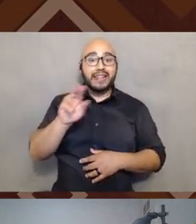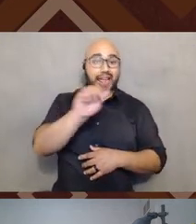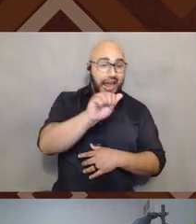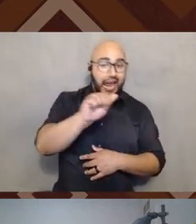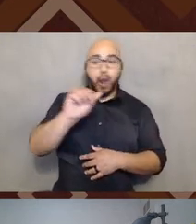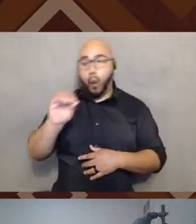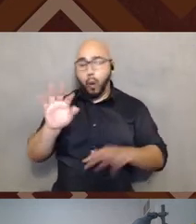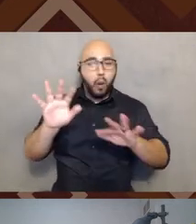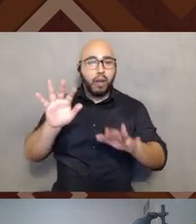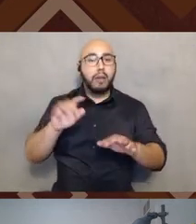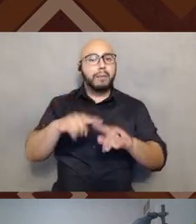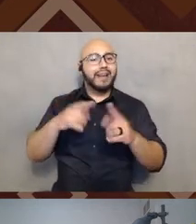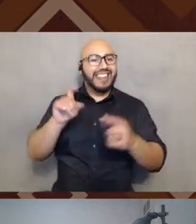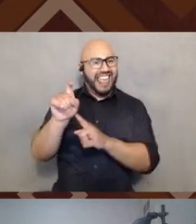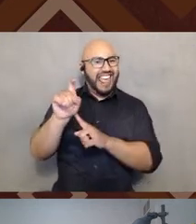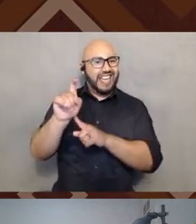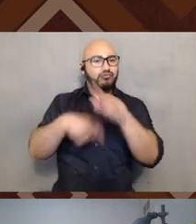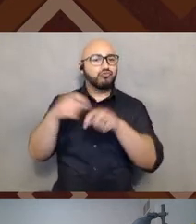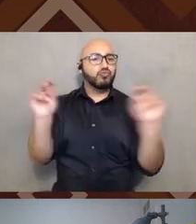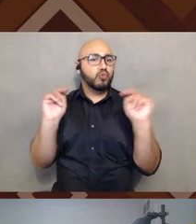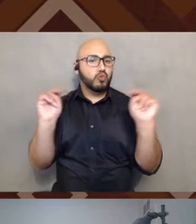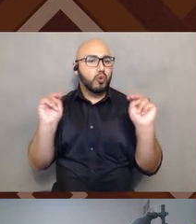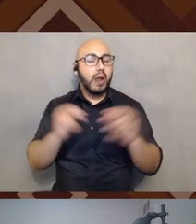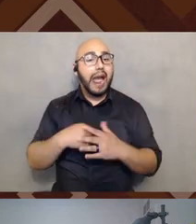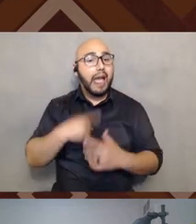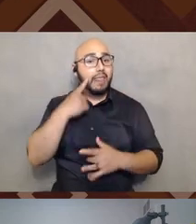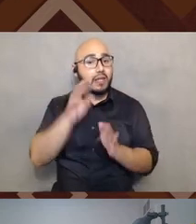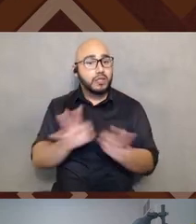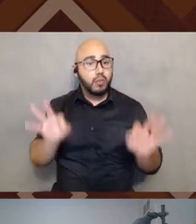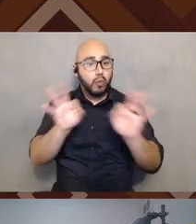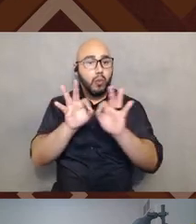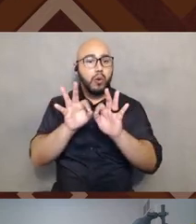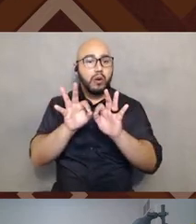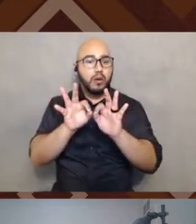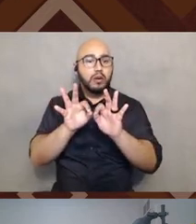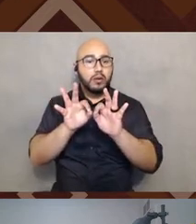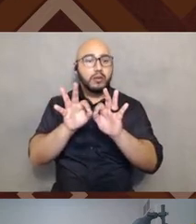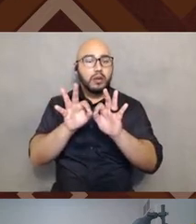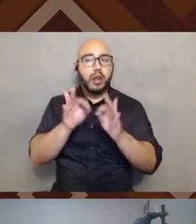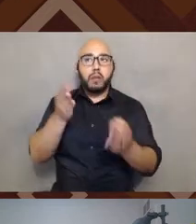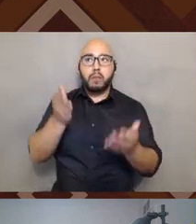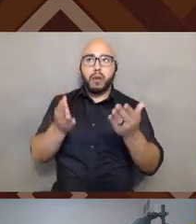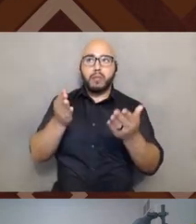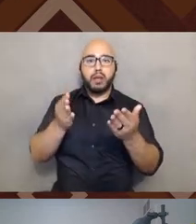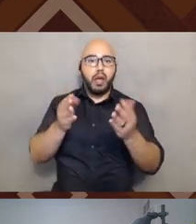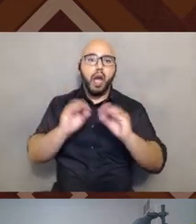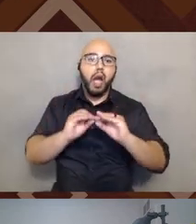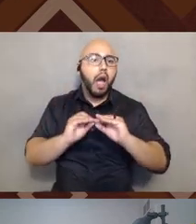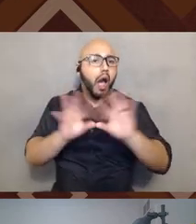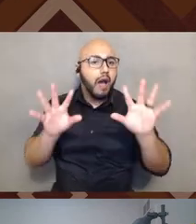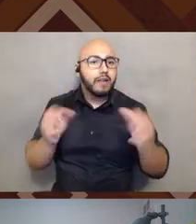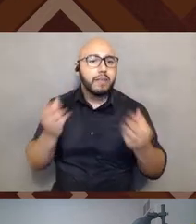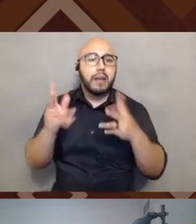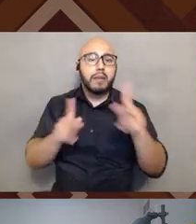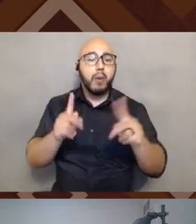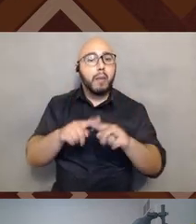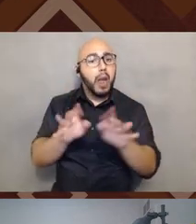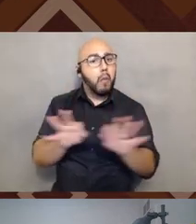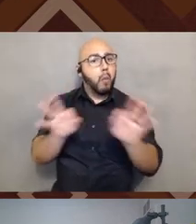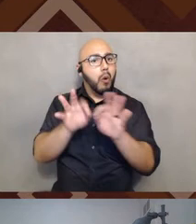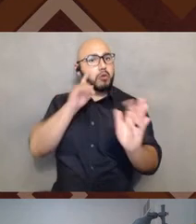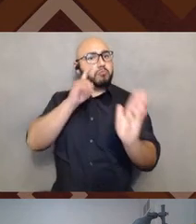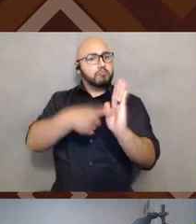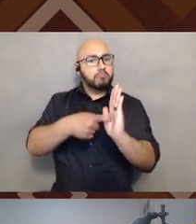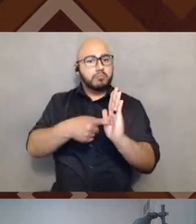um, to be neutral. Um, I think it's important and, and, and probably I think obvious to, to a lot of folks, but important to note that